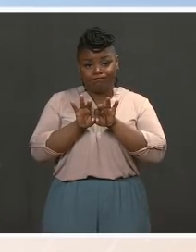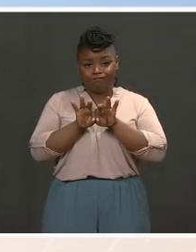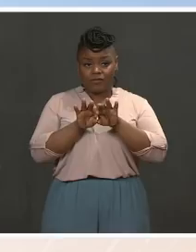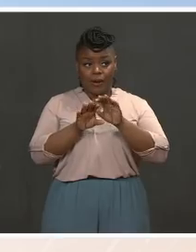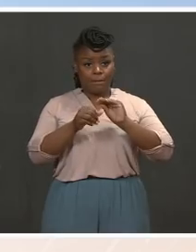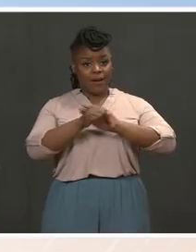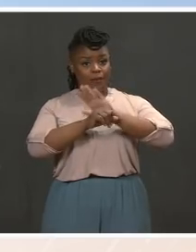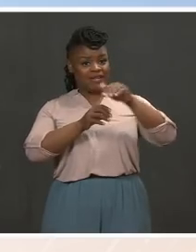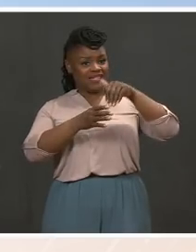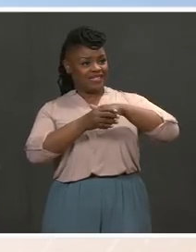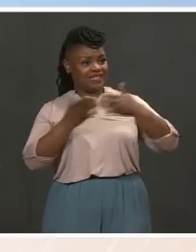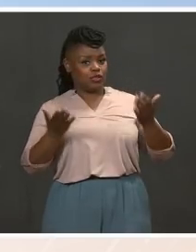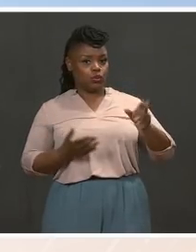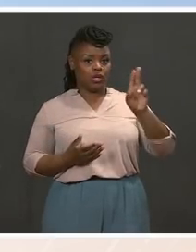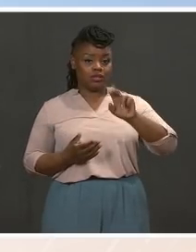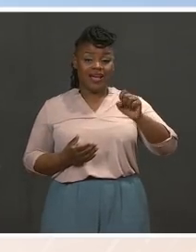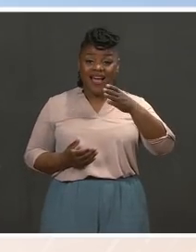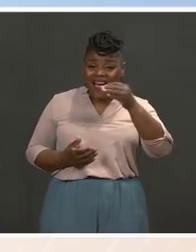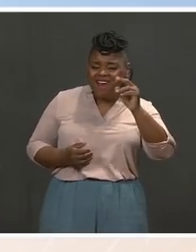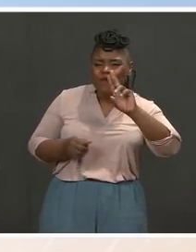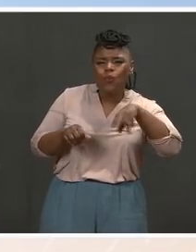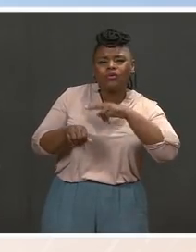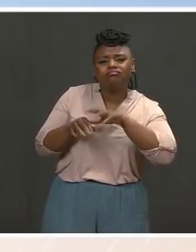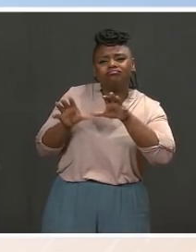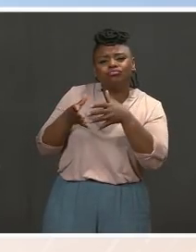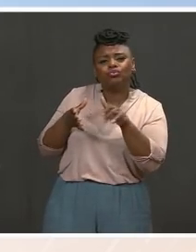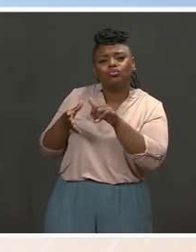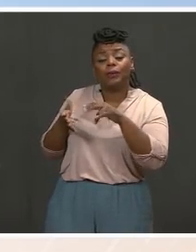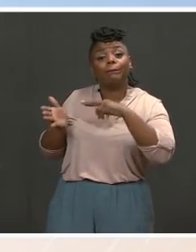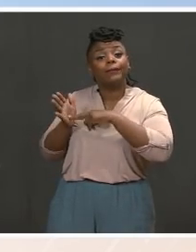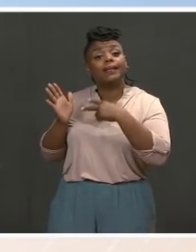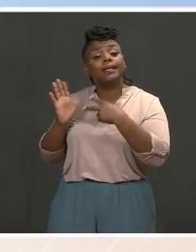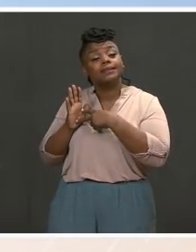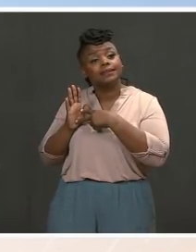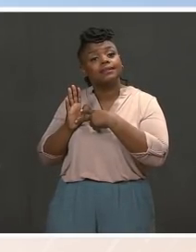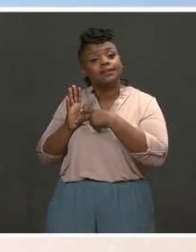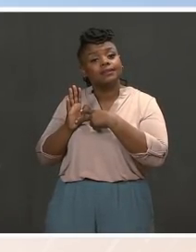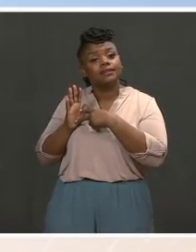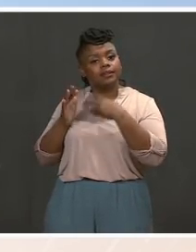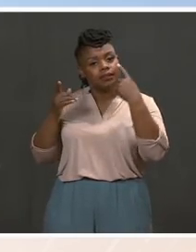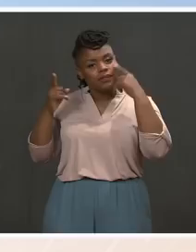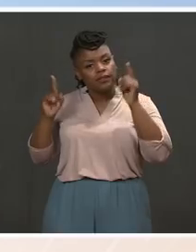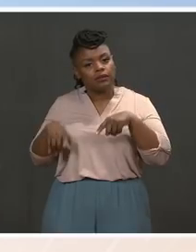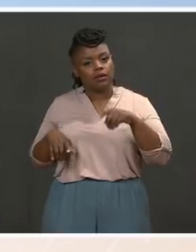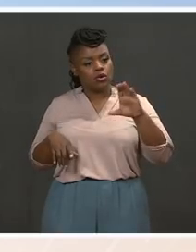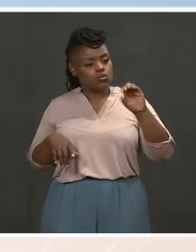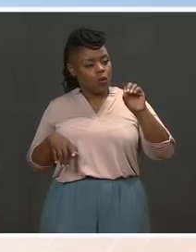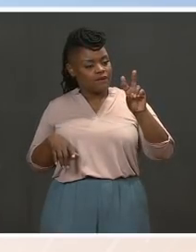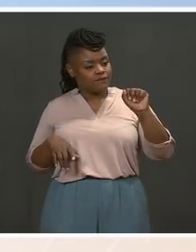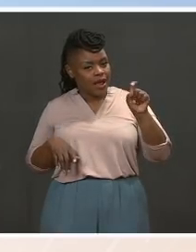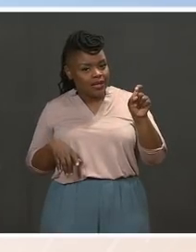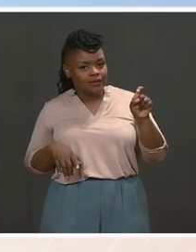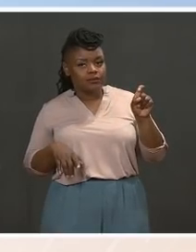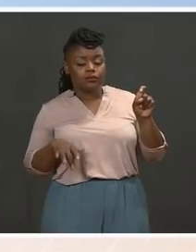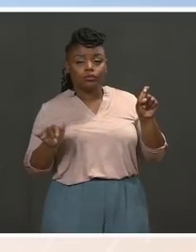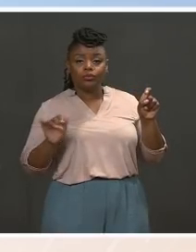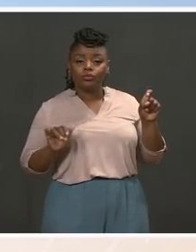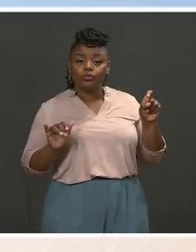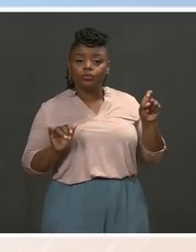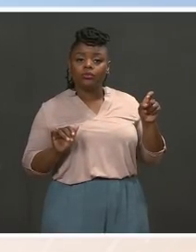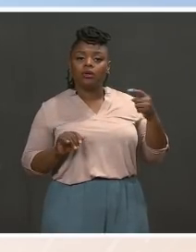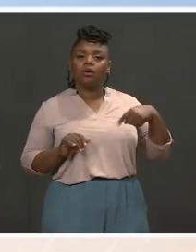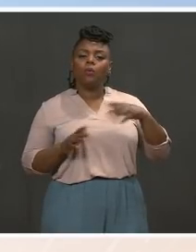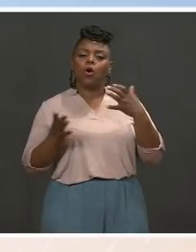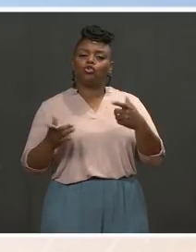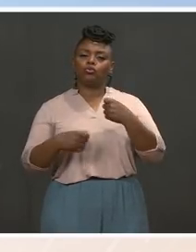around the world. That includes investing in COVAX, working with partners, as we announced with the Quad, to produce a billion vaccine